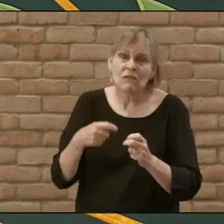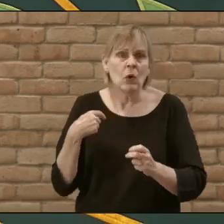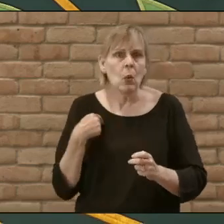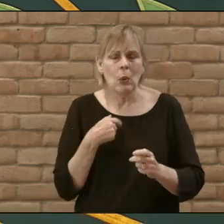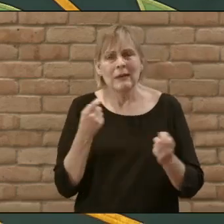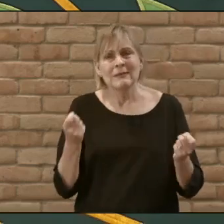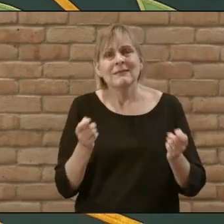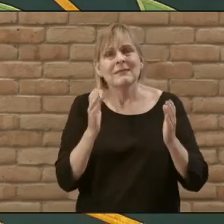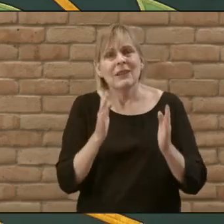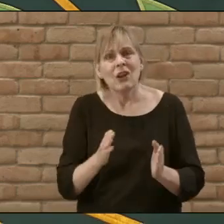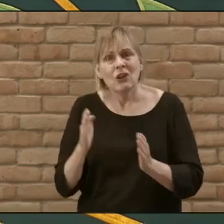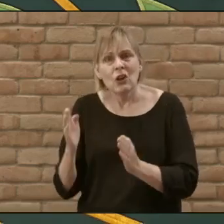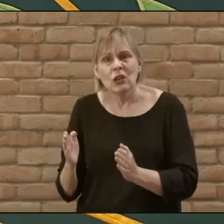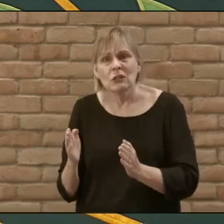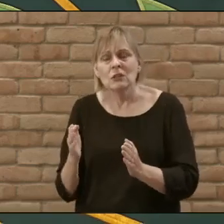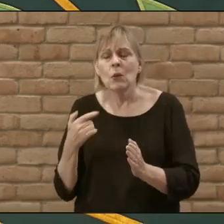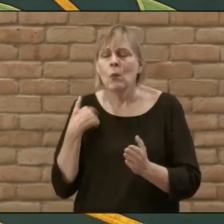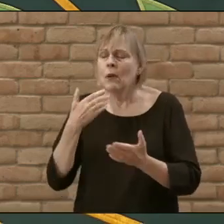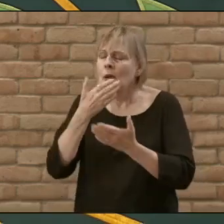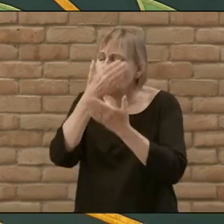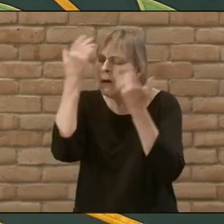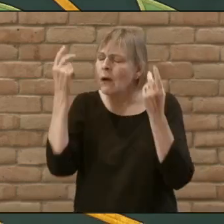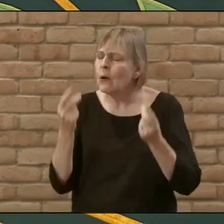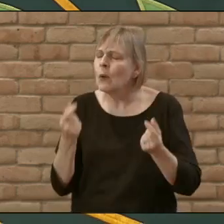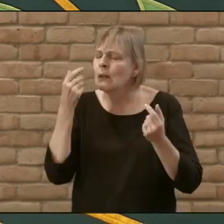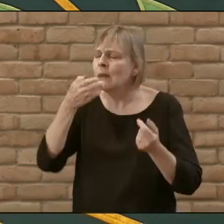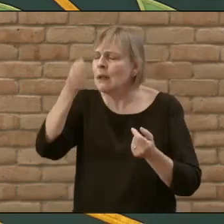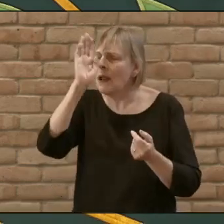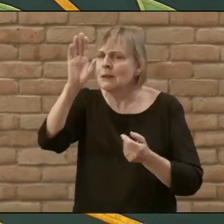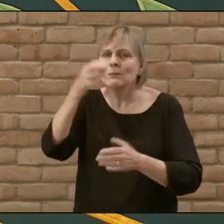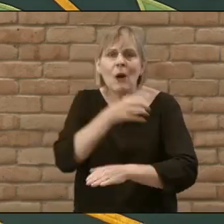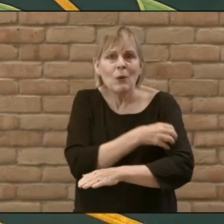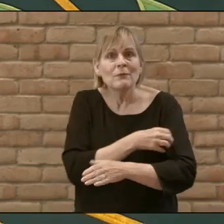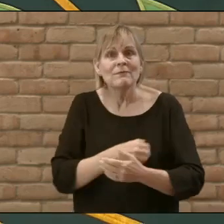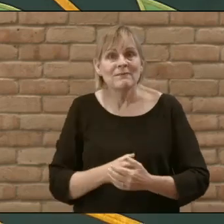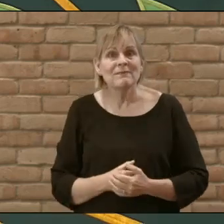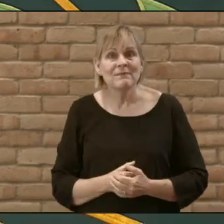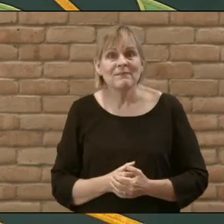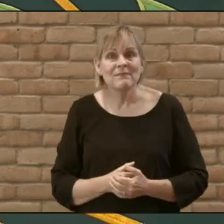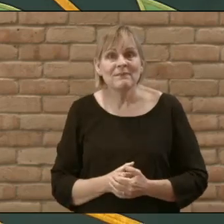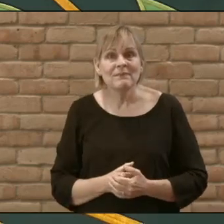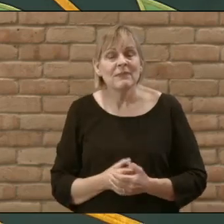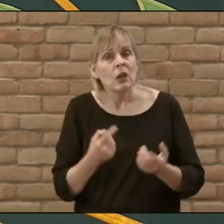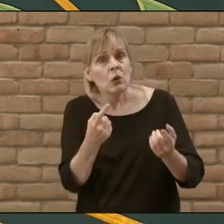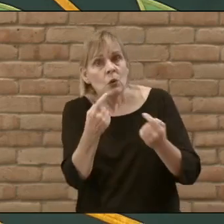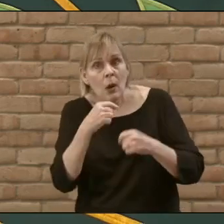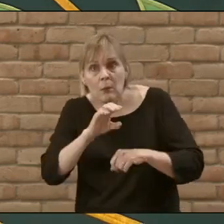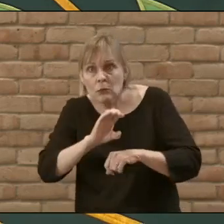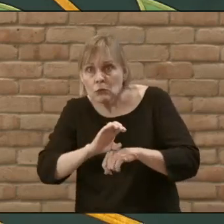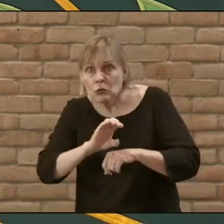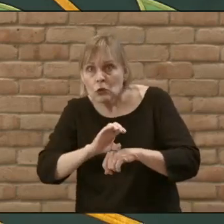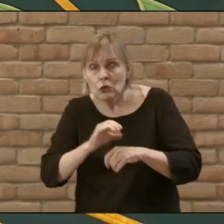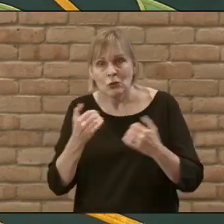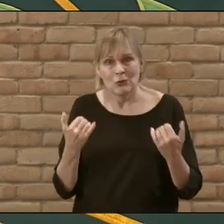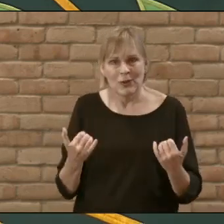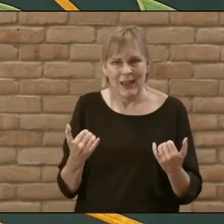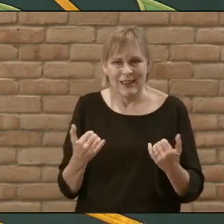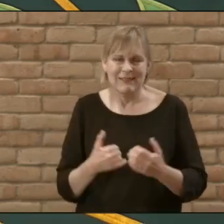sinners who quickly forget God and his power have you come to church today